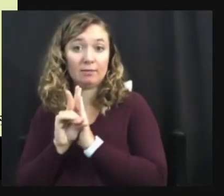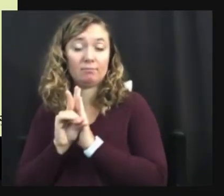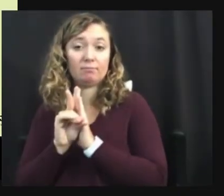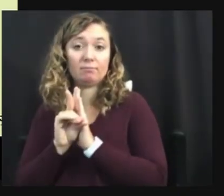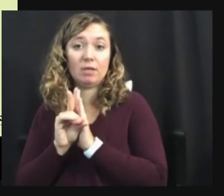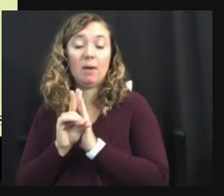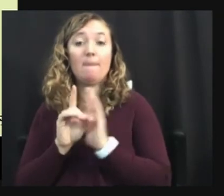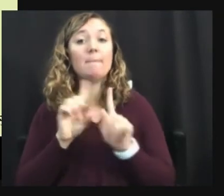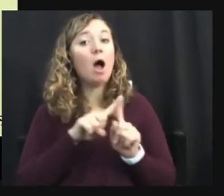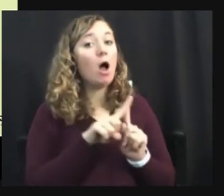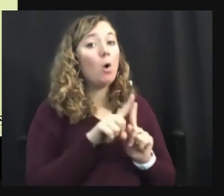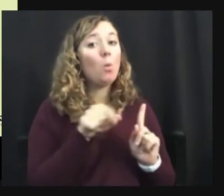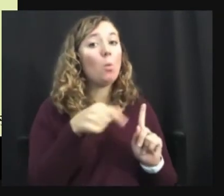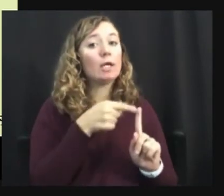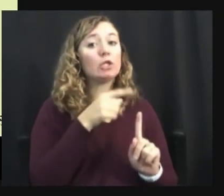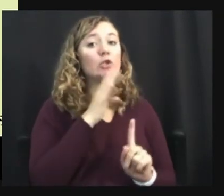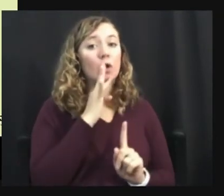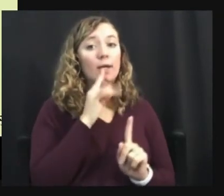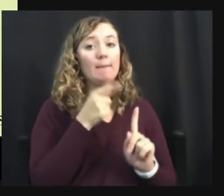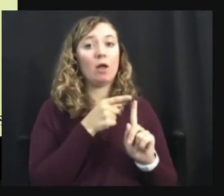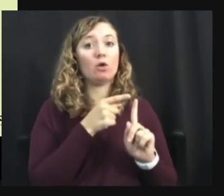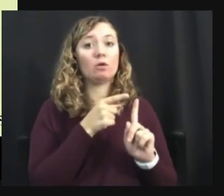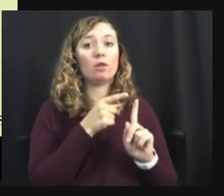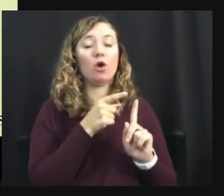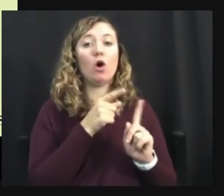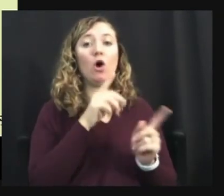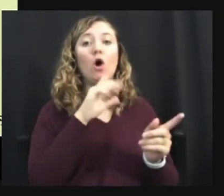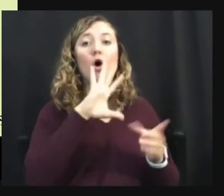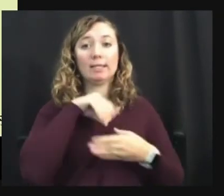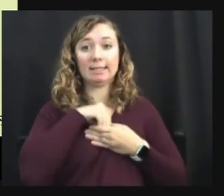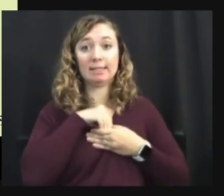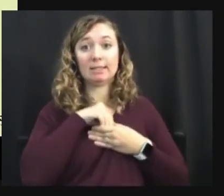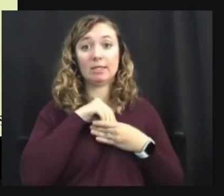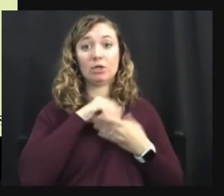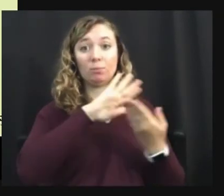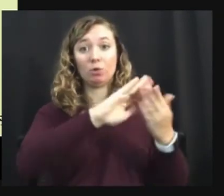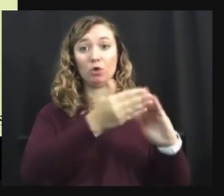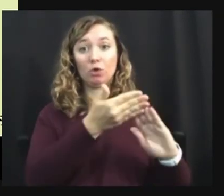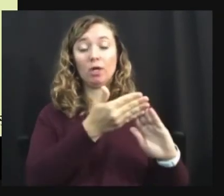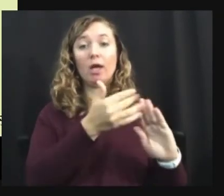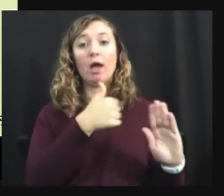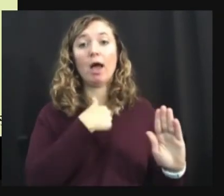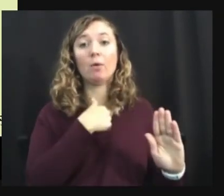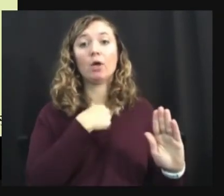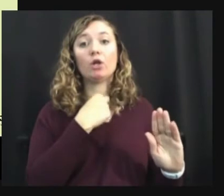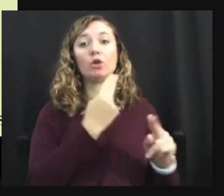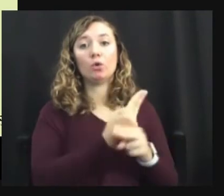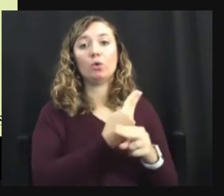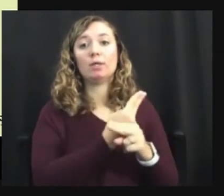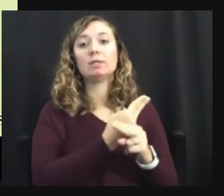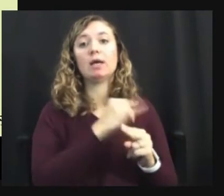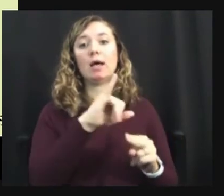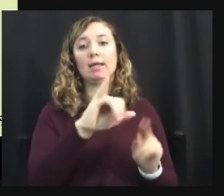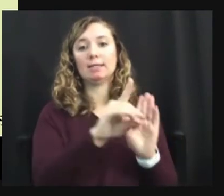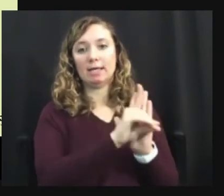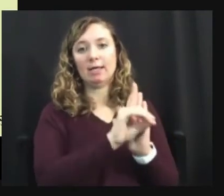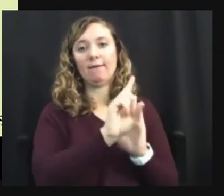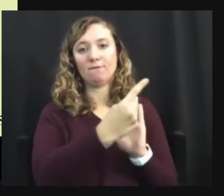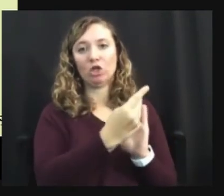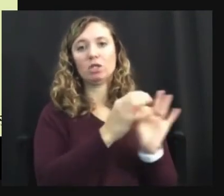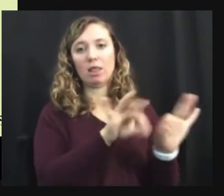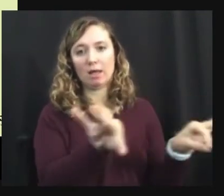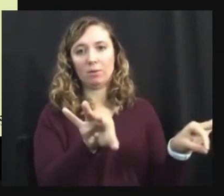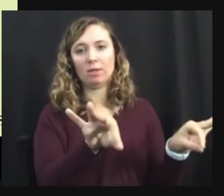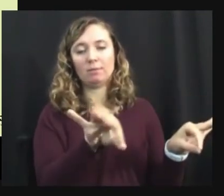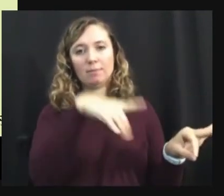but when talking about the autistic community as a whole, I would still use identity first language because identity